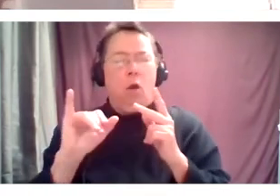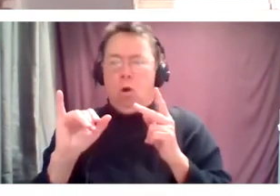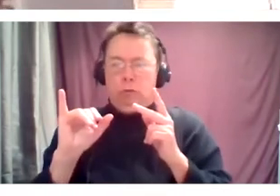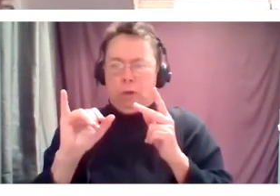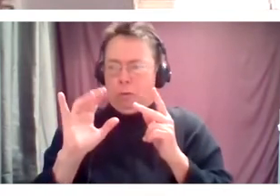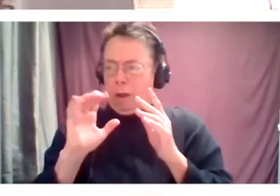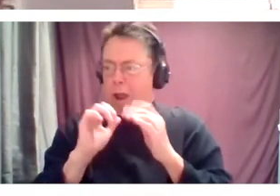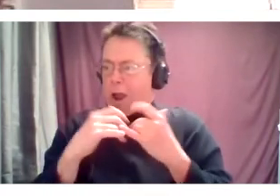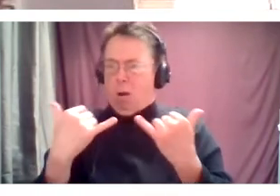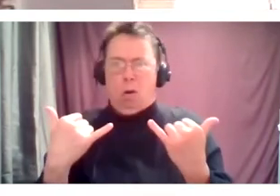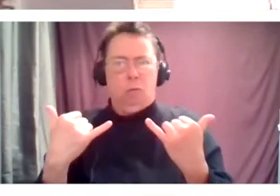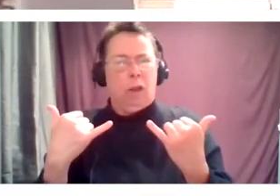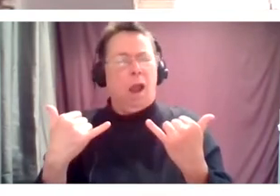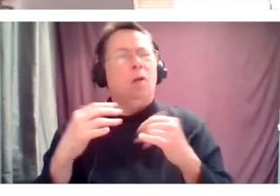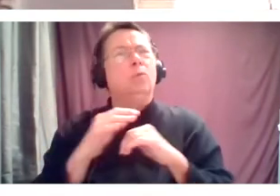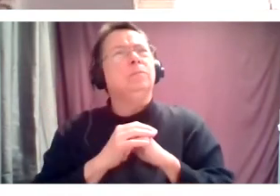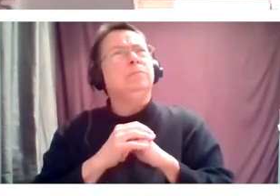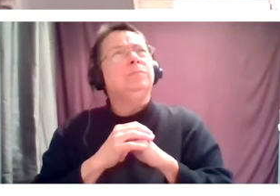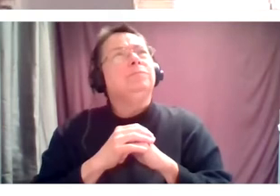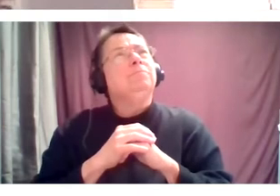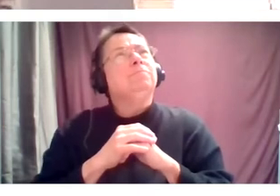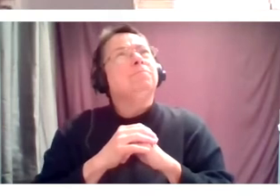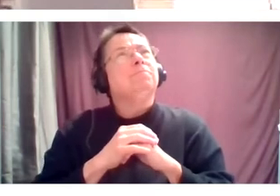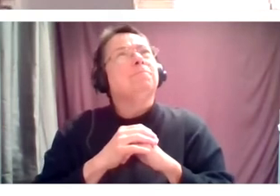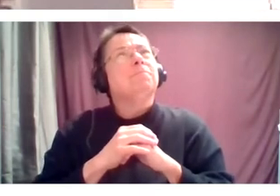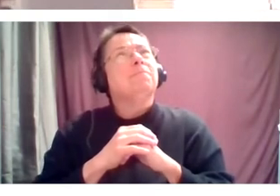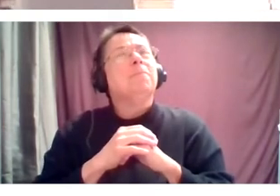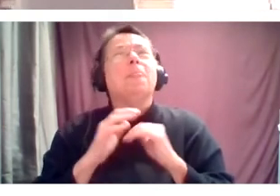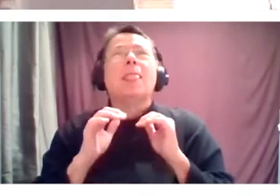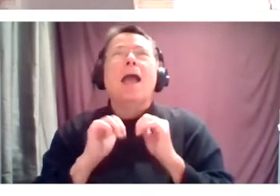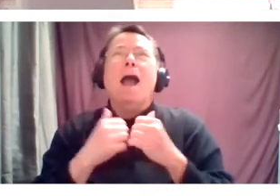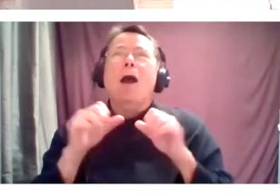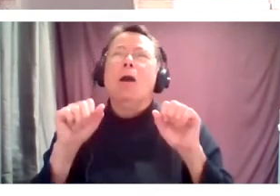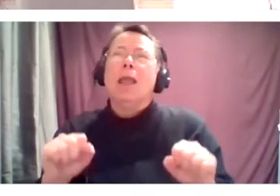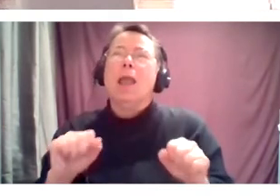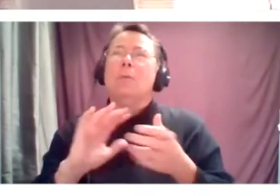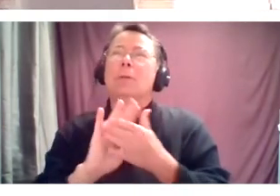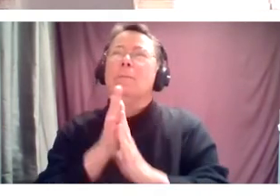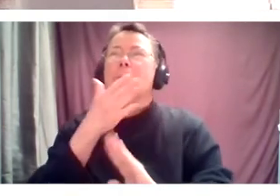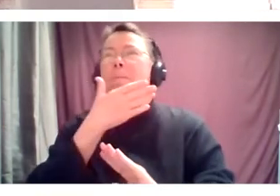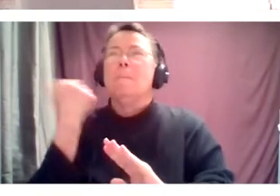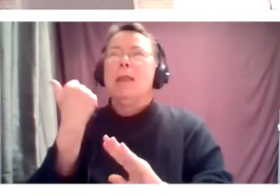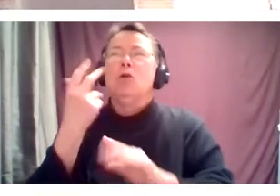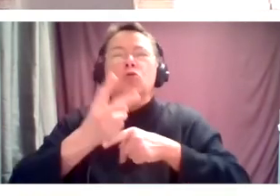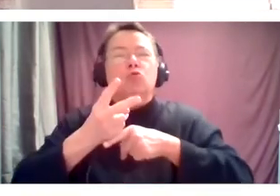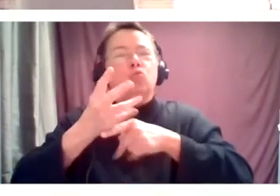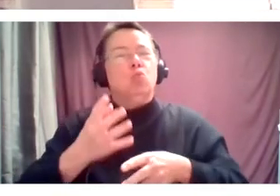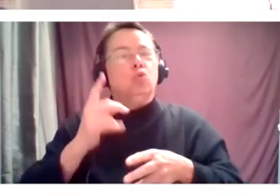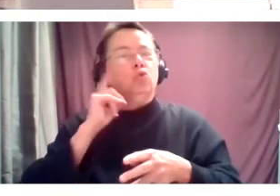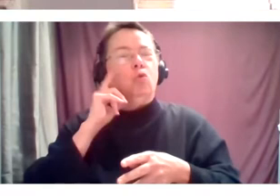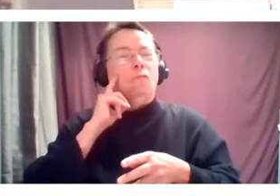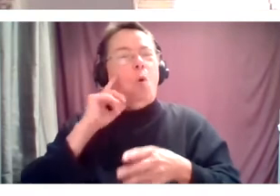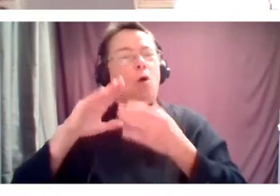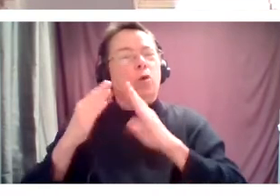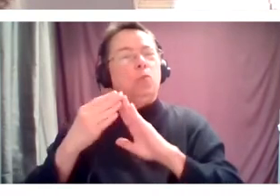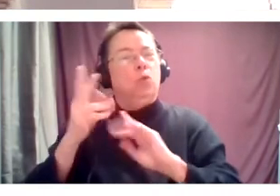um, be better stewards of the disability community. Right. Right. Um, I think